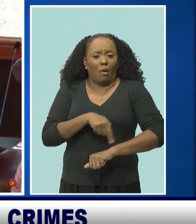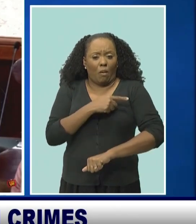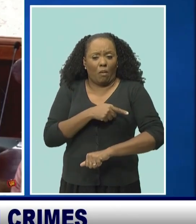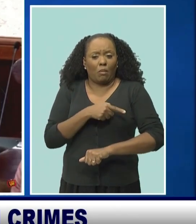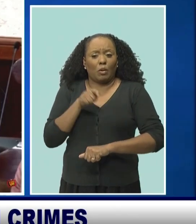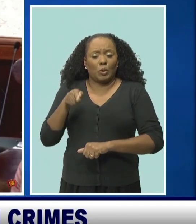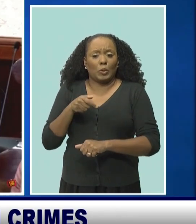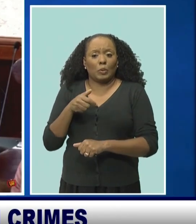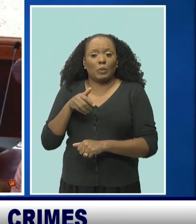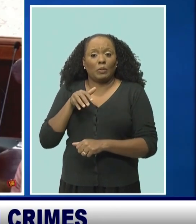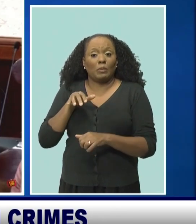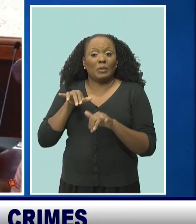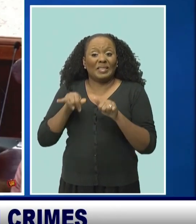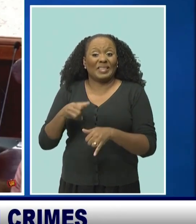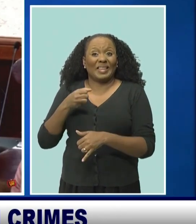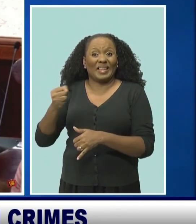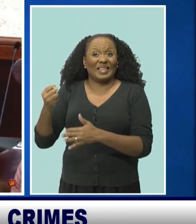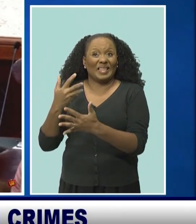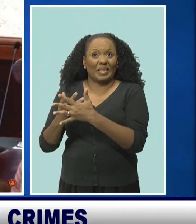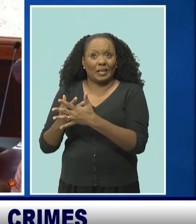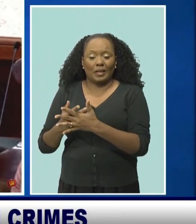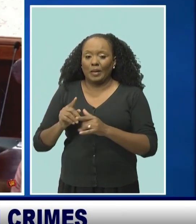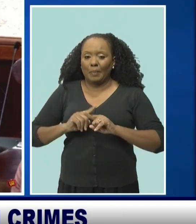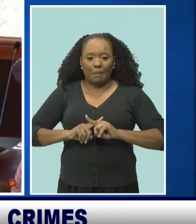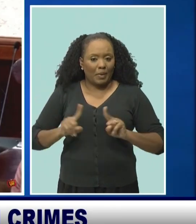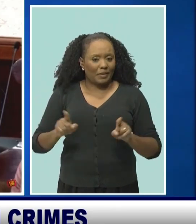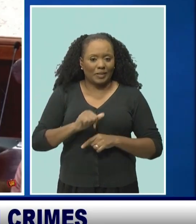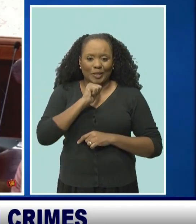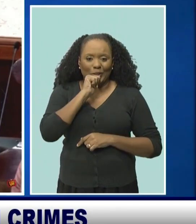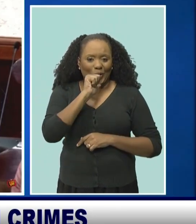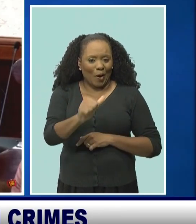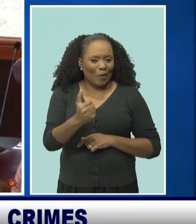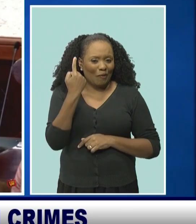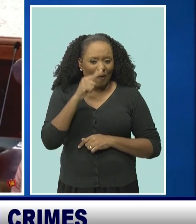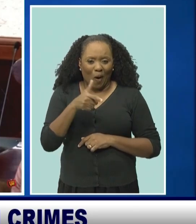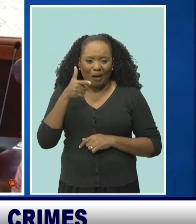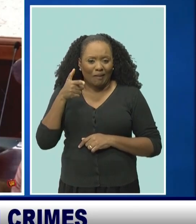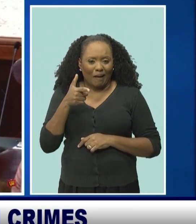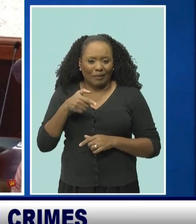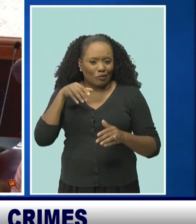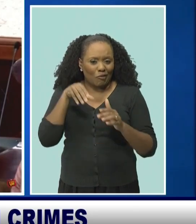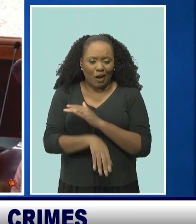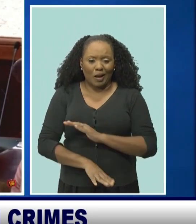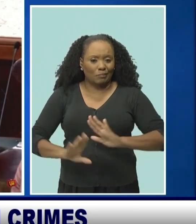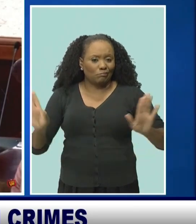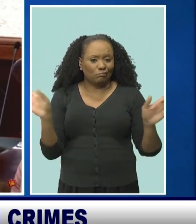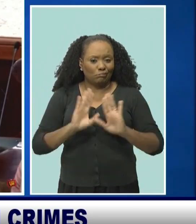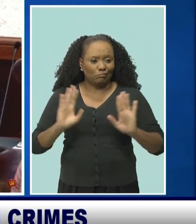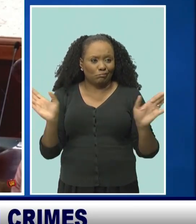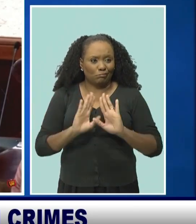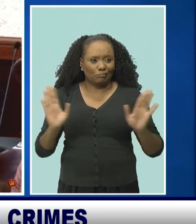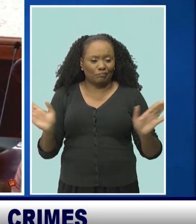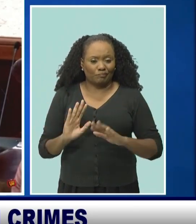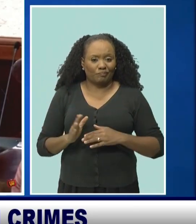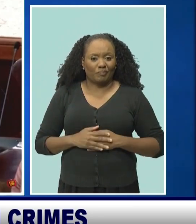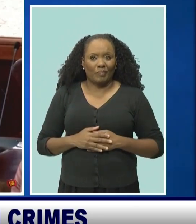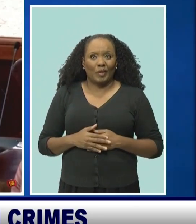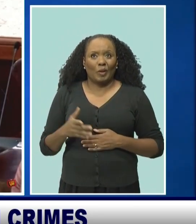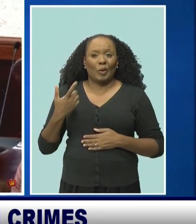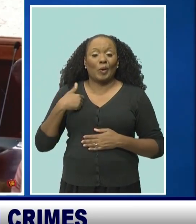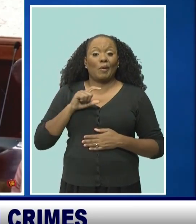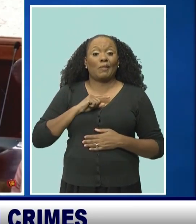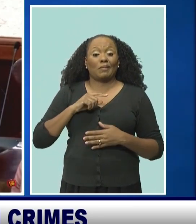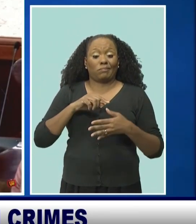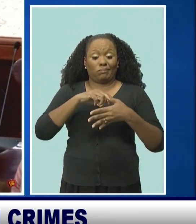Not so anymore with firearm offenses, Mr. Speaker. We add in the two together.